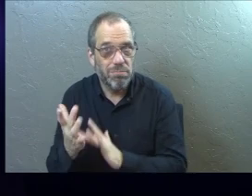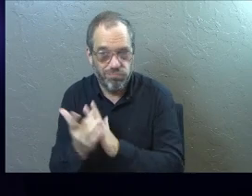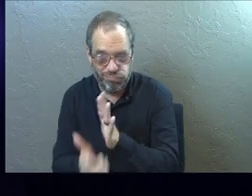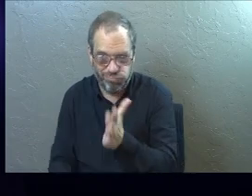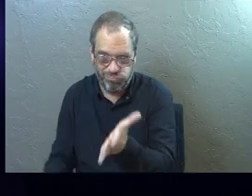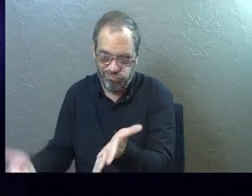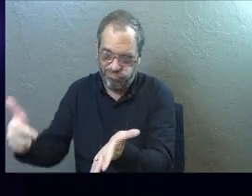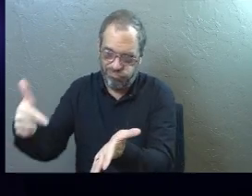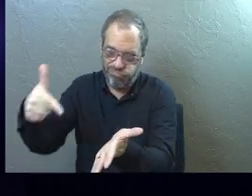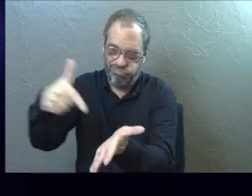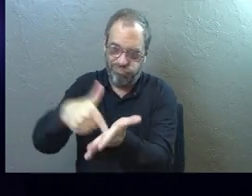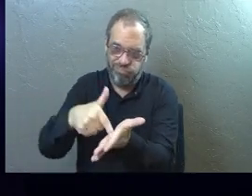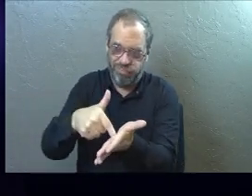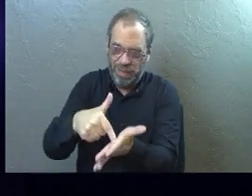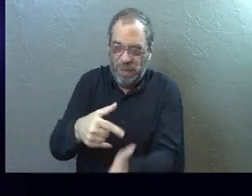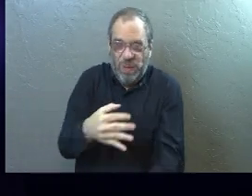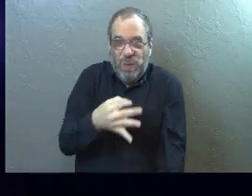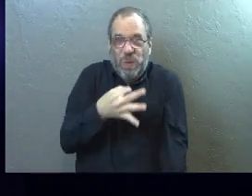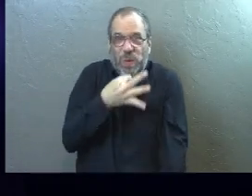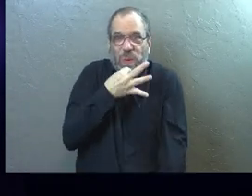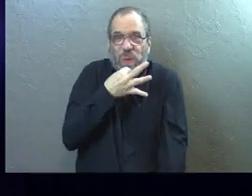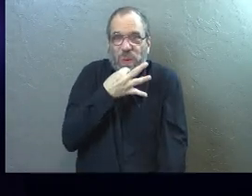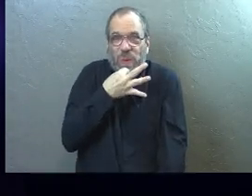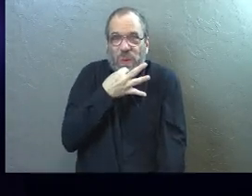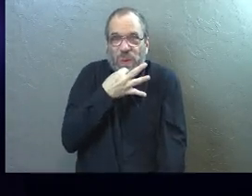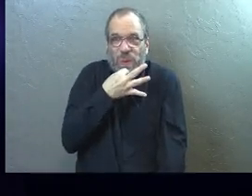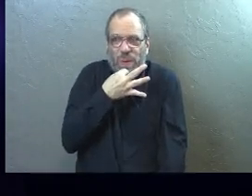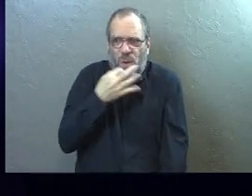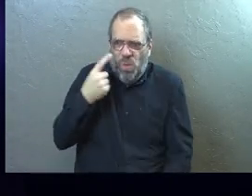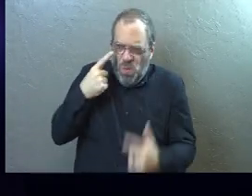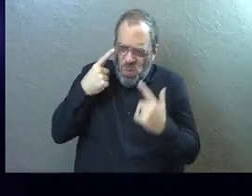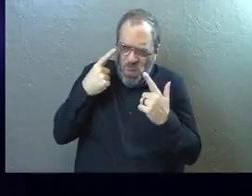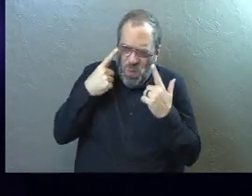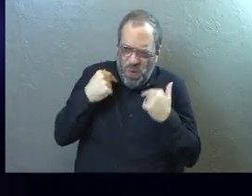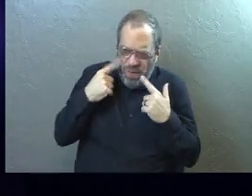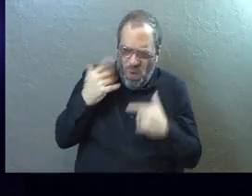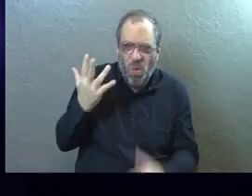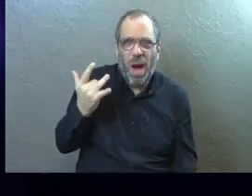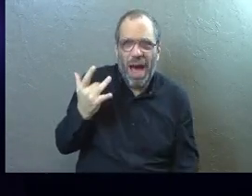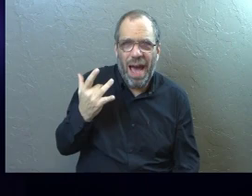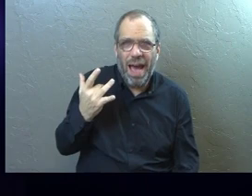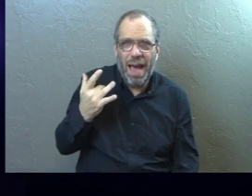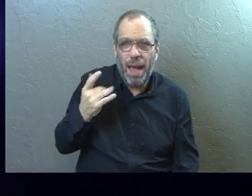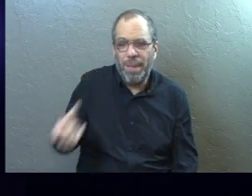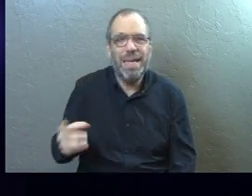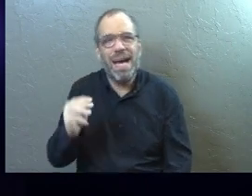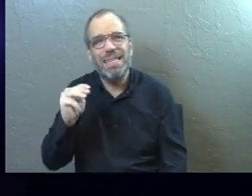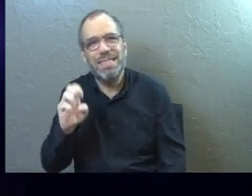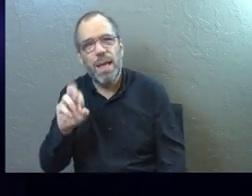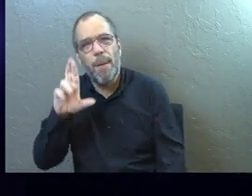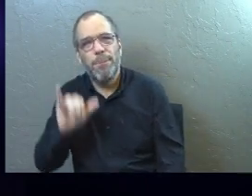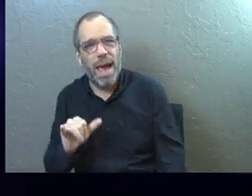Lazarus from the dead in a matter of minutes. Why weep? Because she's weeping.